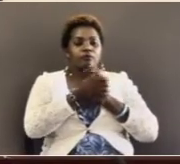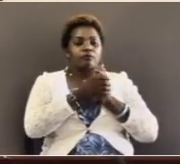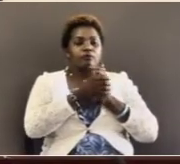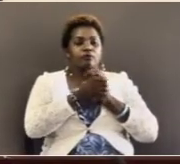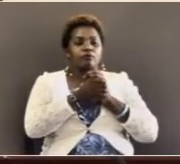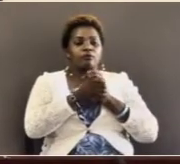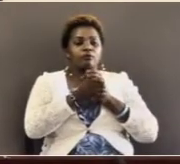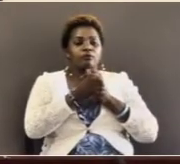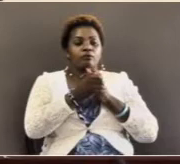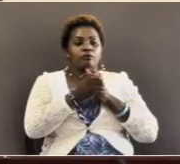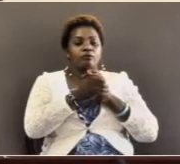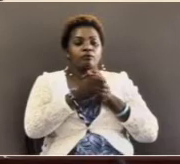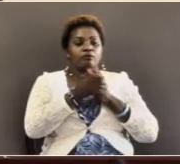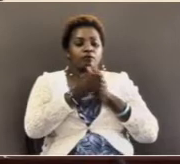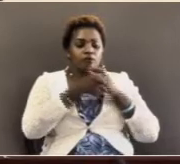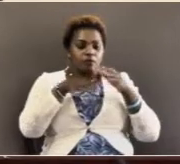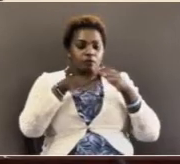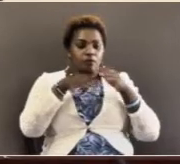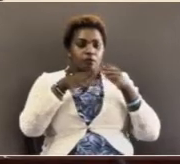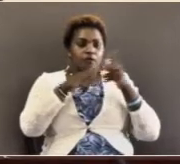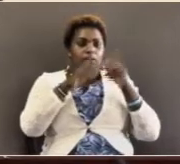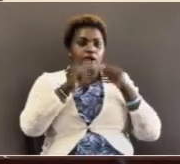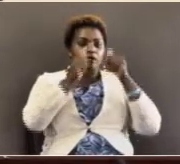a valued companion.